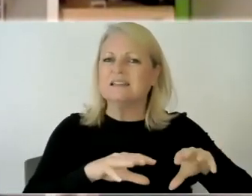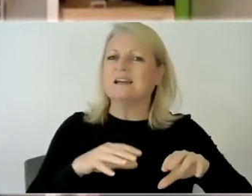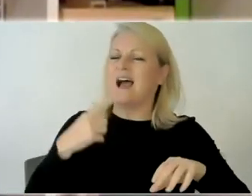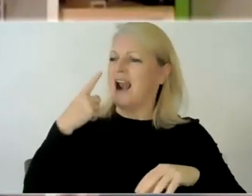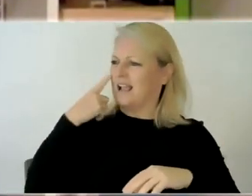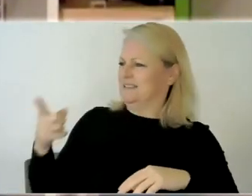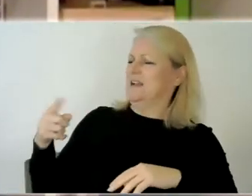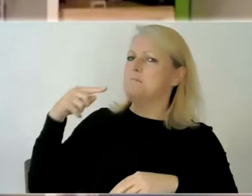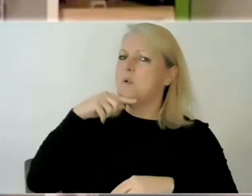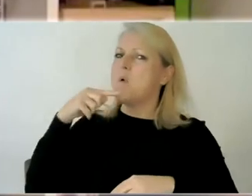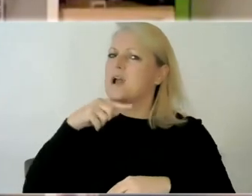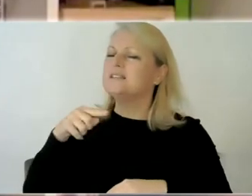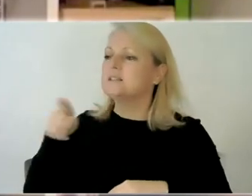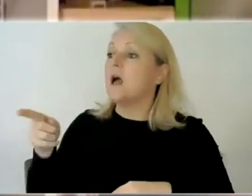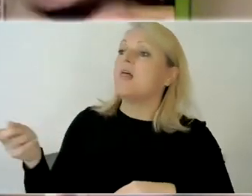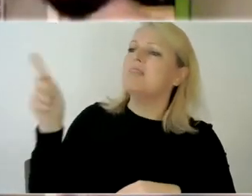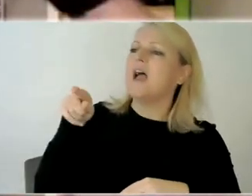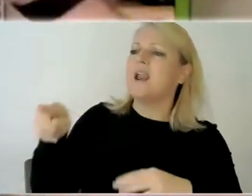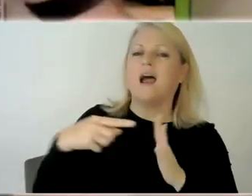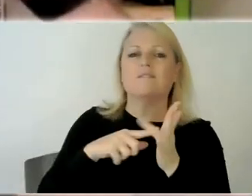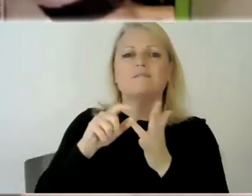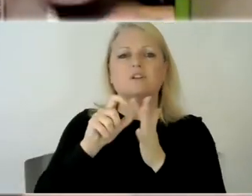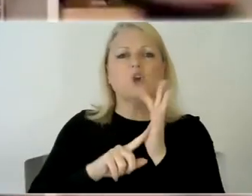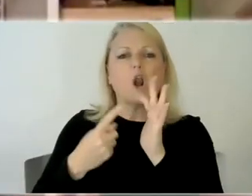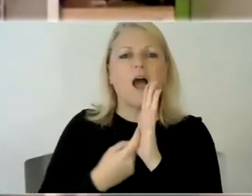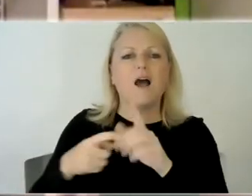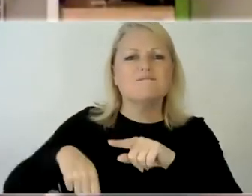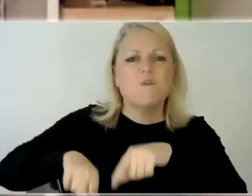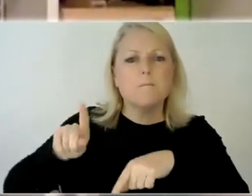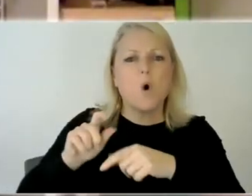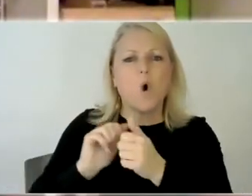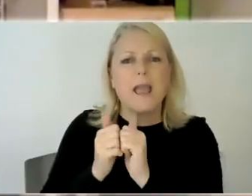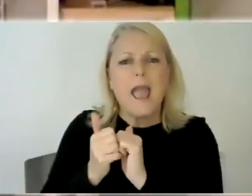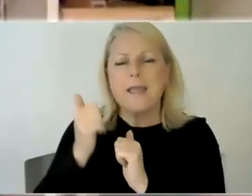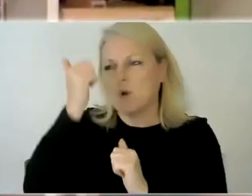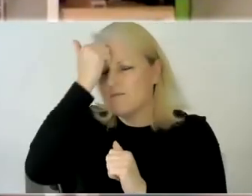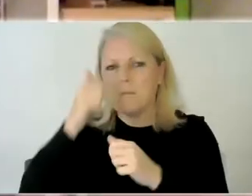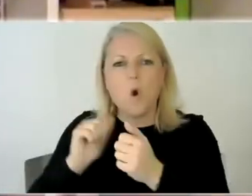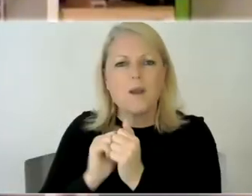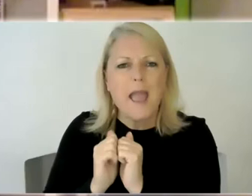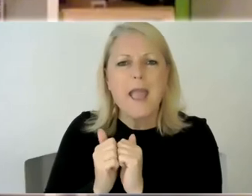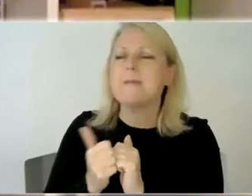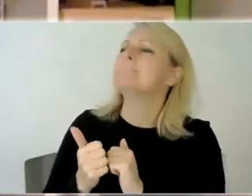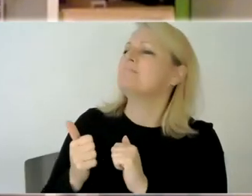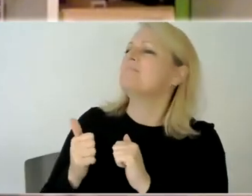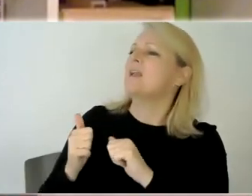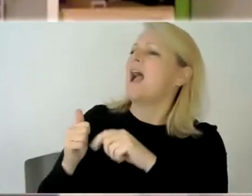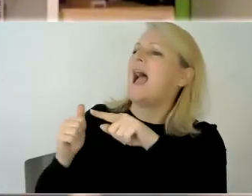was like a toddler football game going on and there i can i could just hear them and they're you know following instructions and doing all the